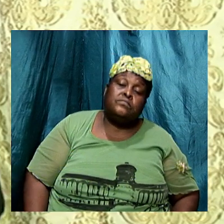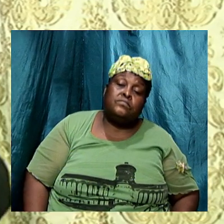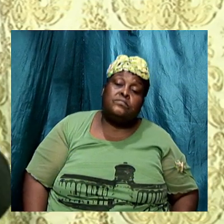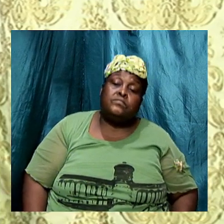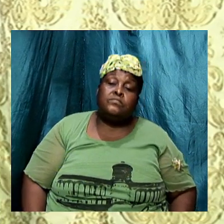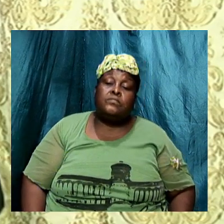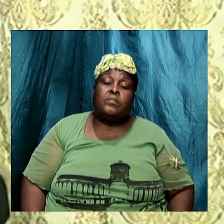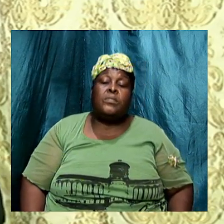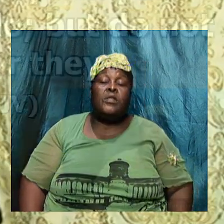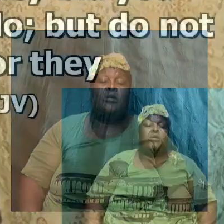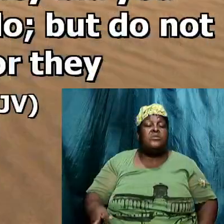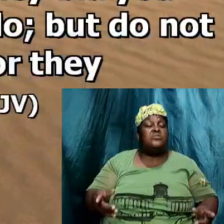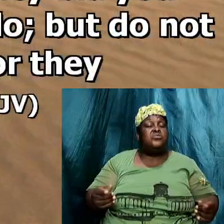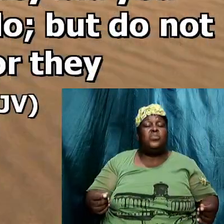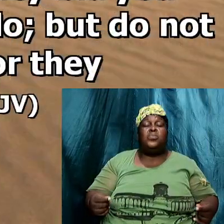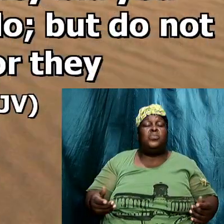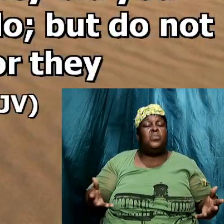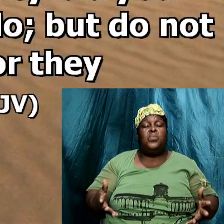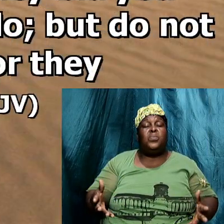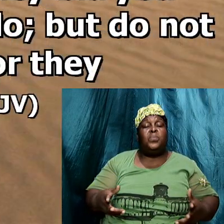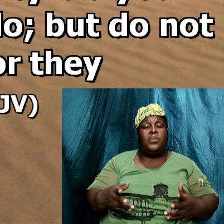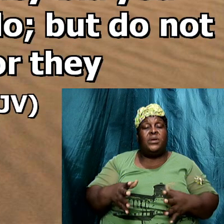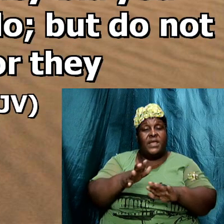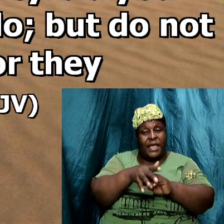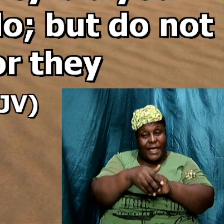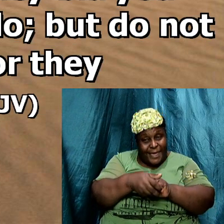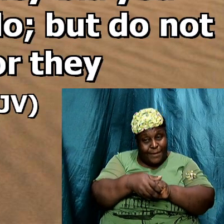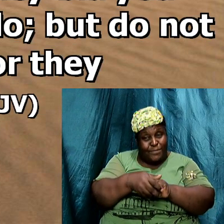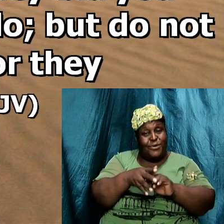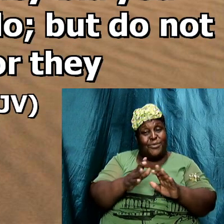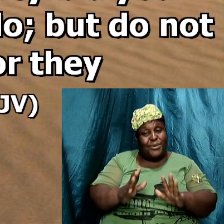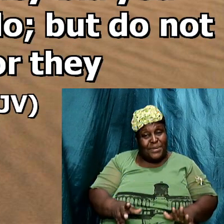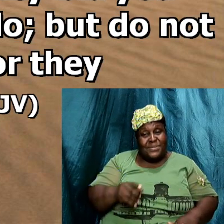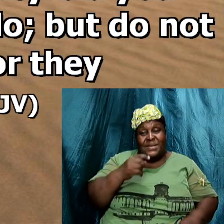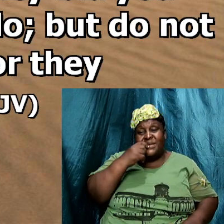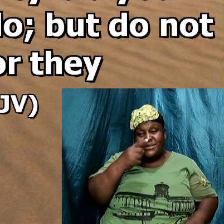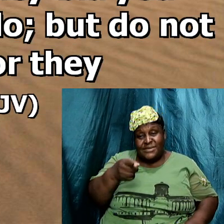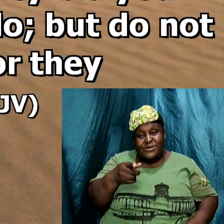So do what the Pharisees Said to do Do what the scribes Said to do